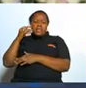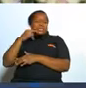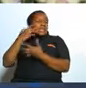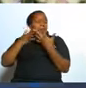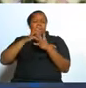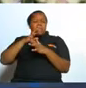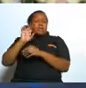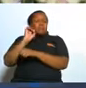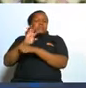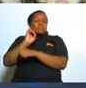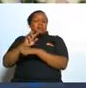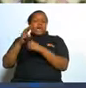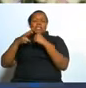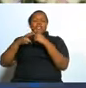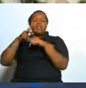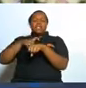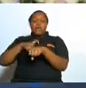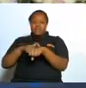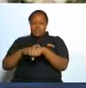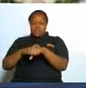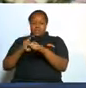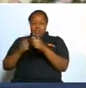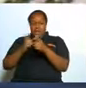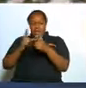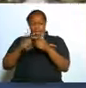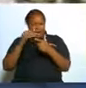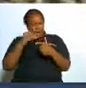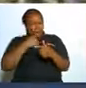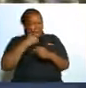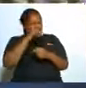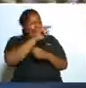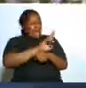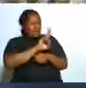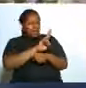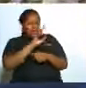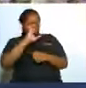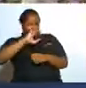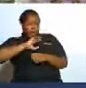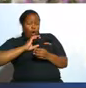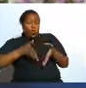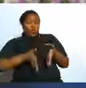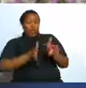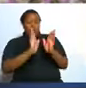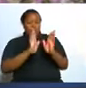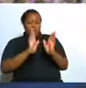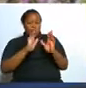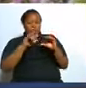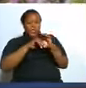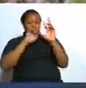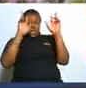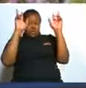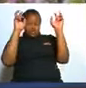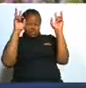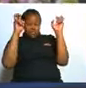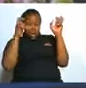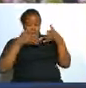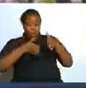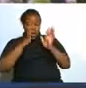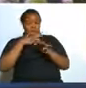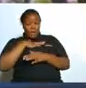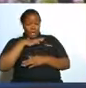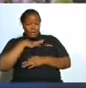sessions and then i used my own style in quotes from above hallelujah